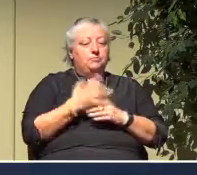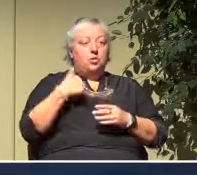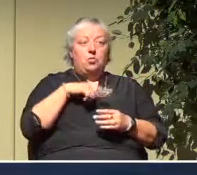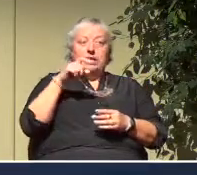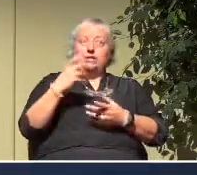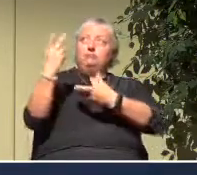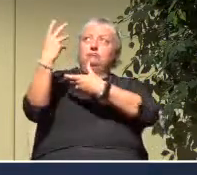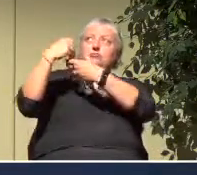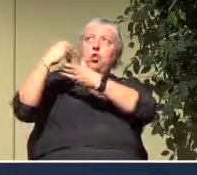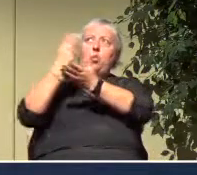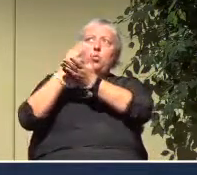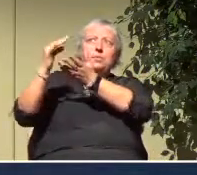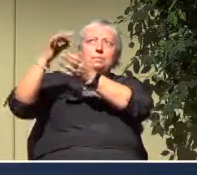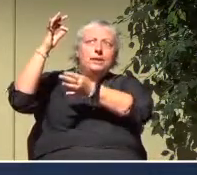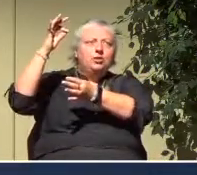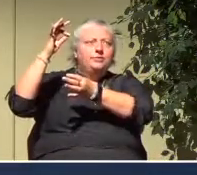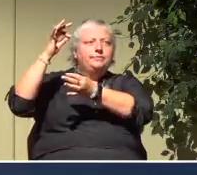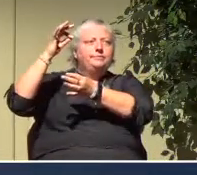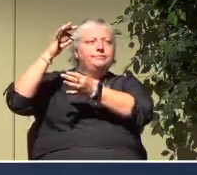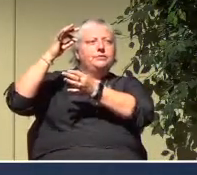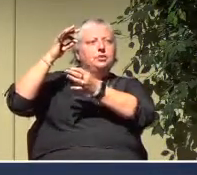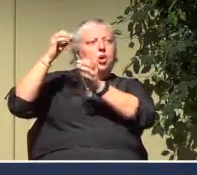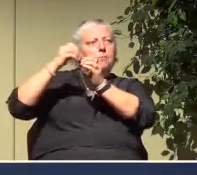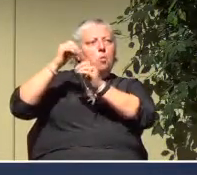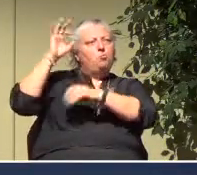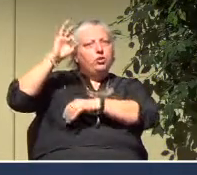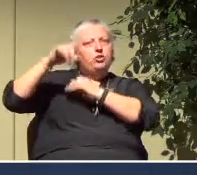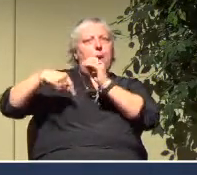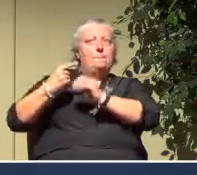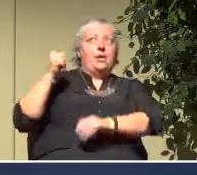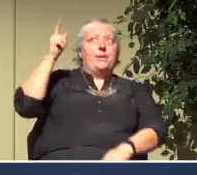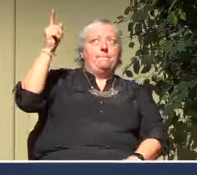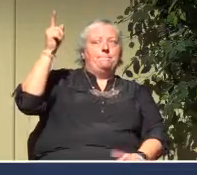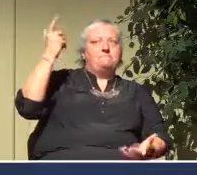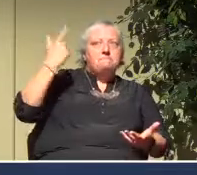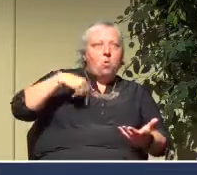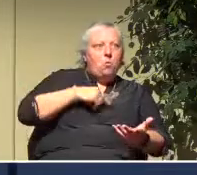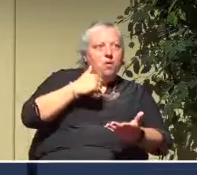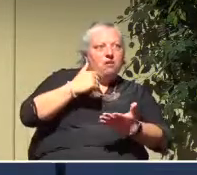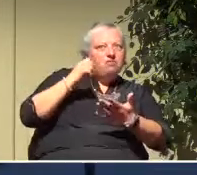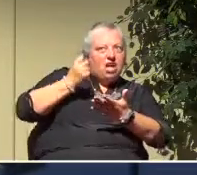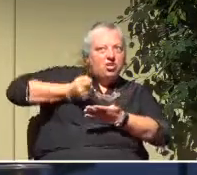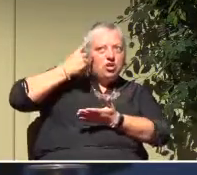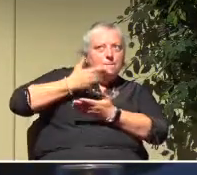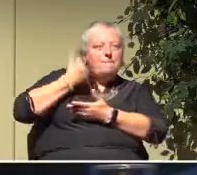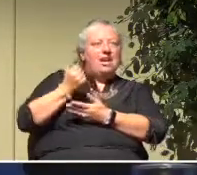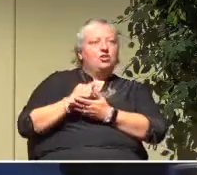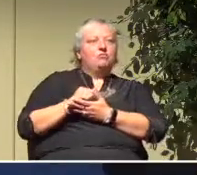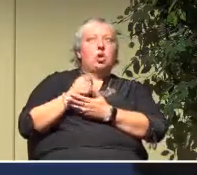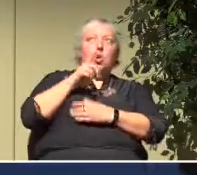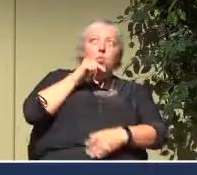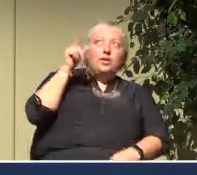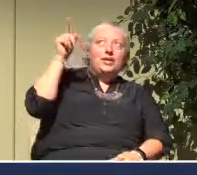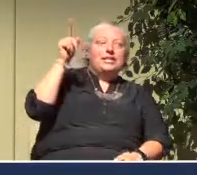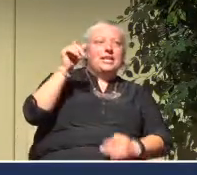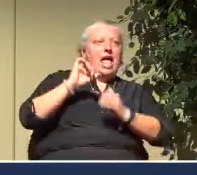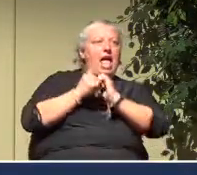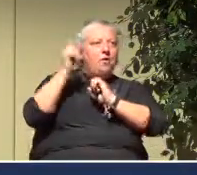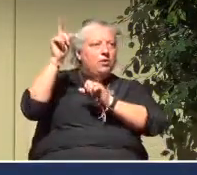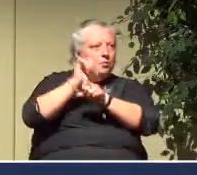Holy Spirit so that we can understand him and how he, who he is and how he works. And to,